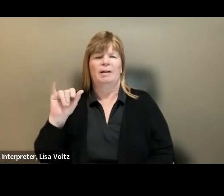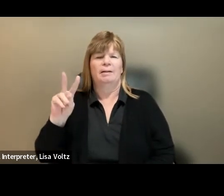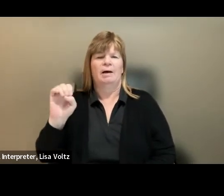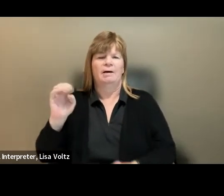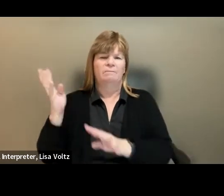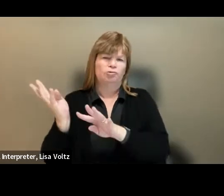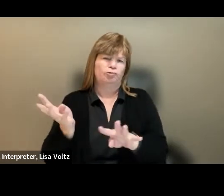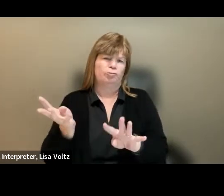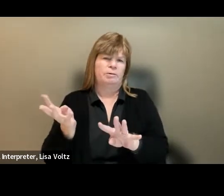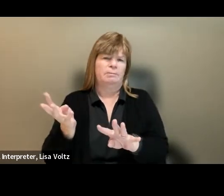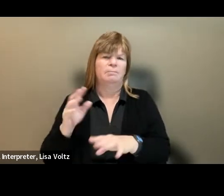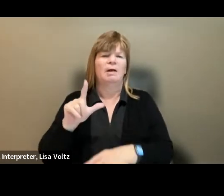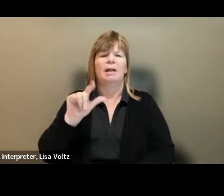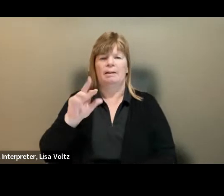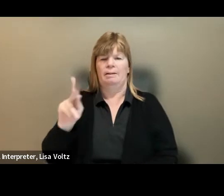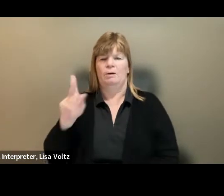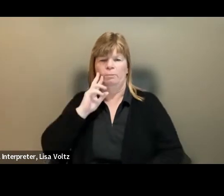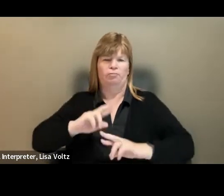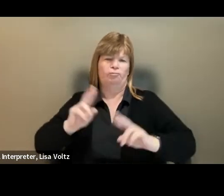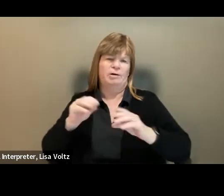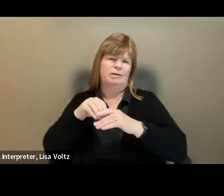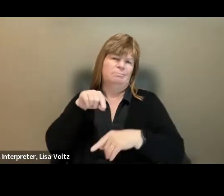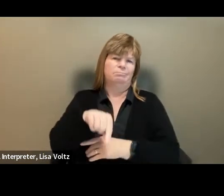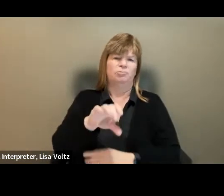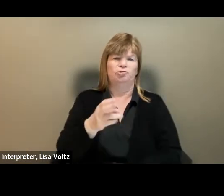A link will be provided in the chat.